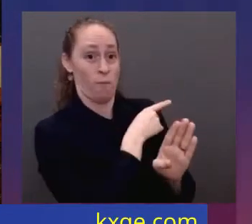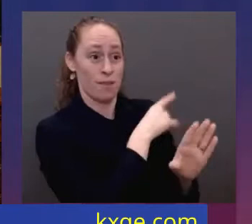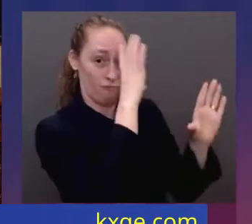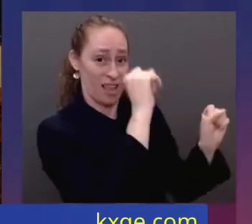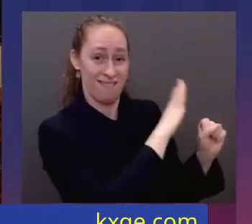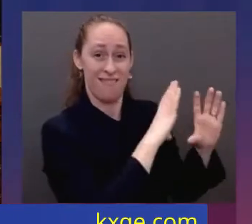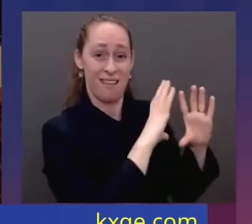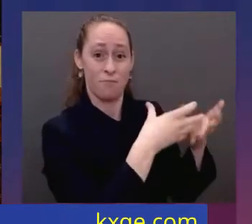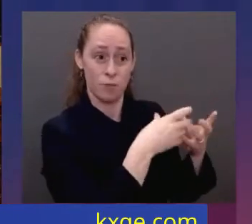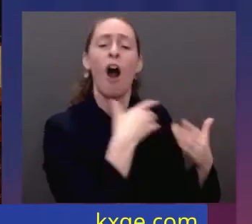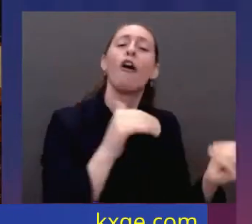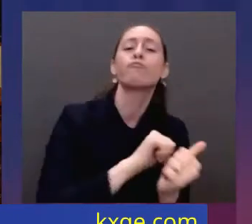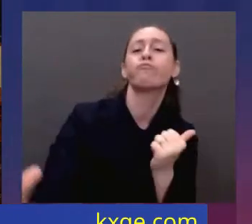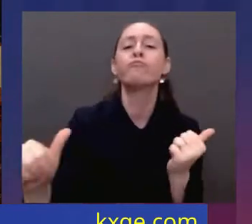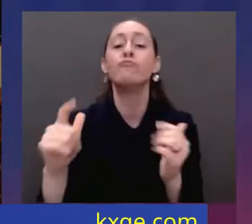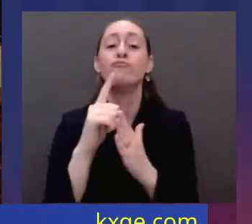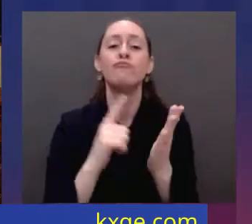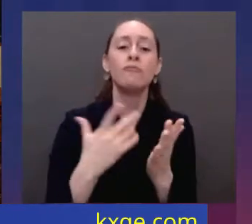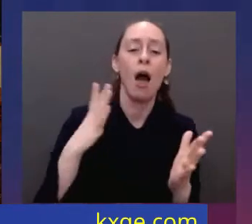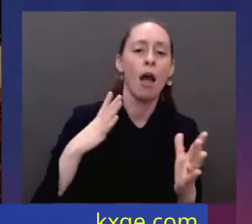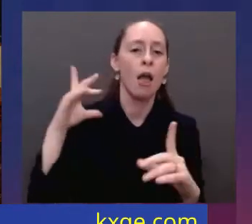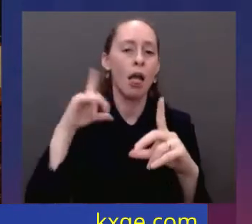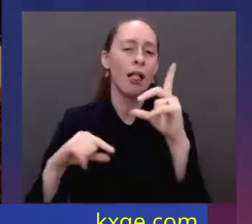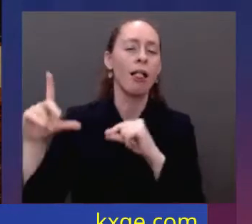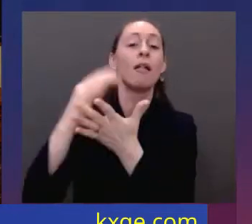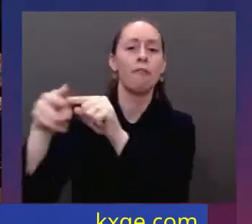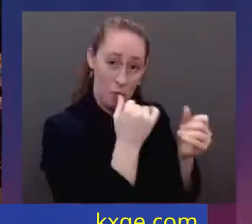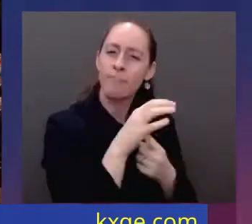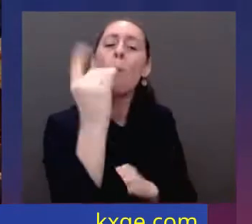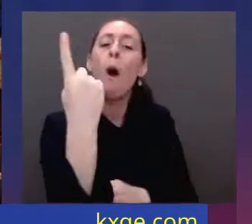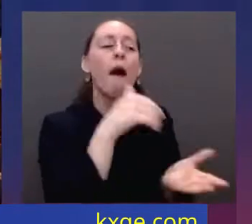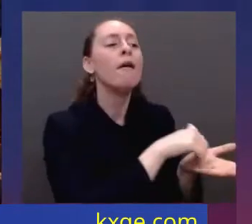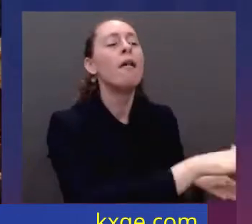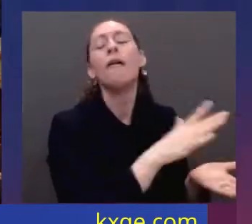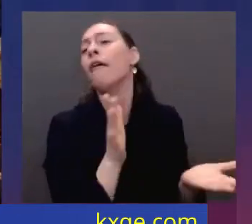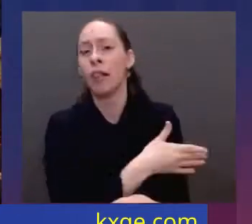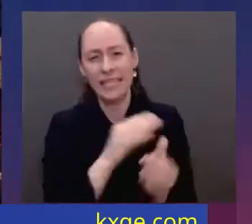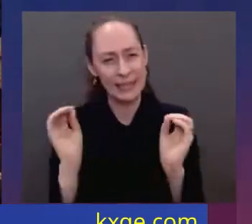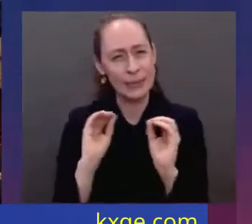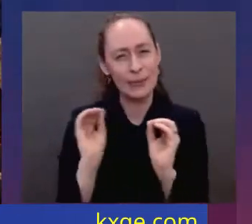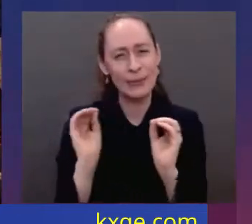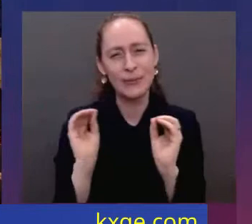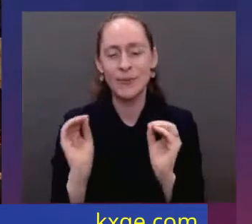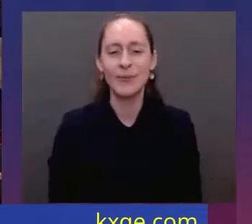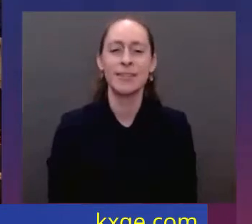the American Rescue Plan helped working people and left no one behind. And it worked.